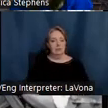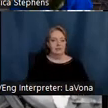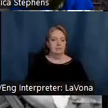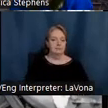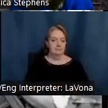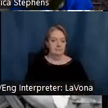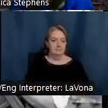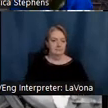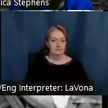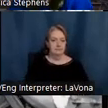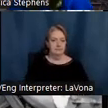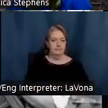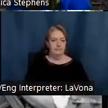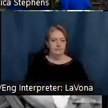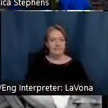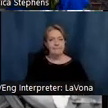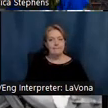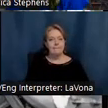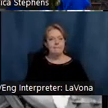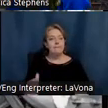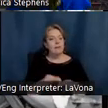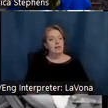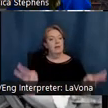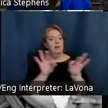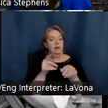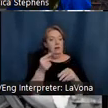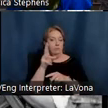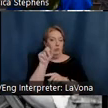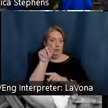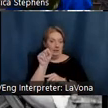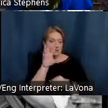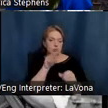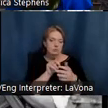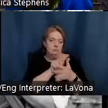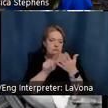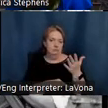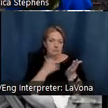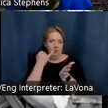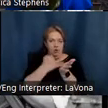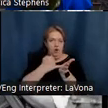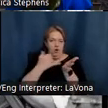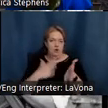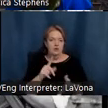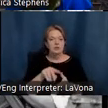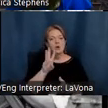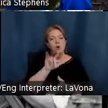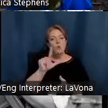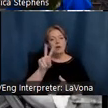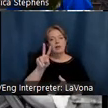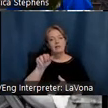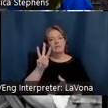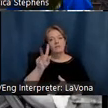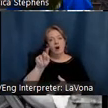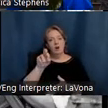Of these important guests were the following artists. Will Votter, who illustrated 11